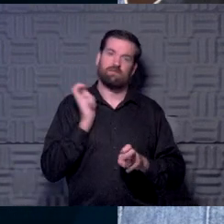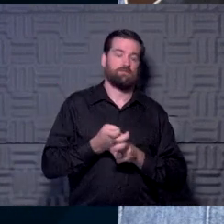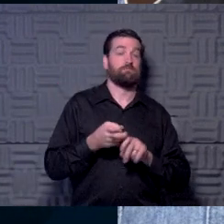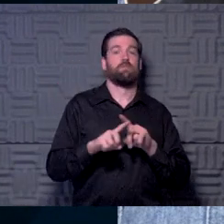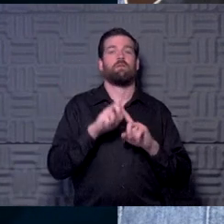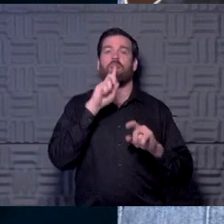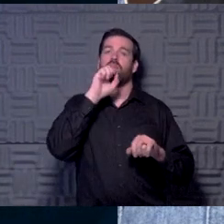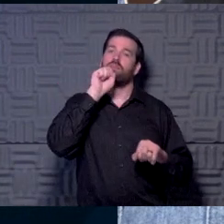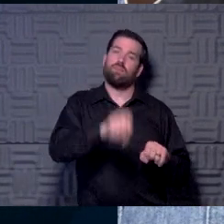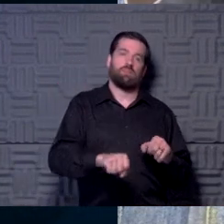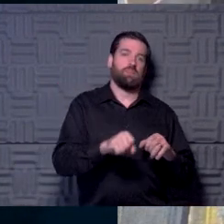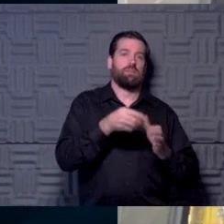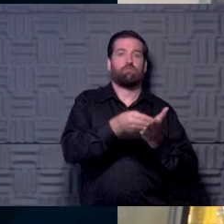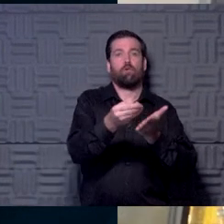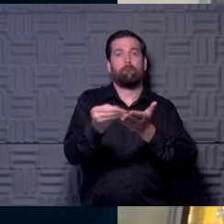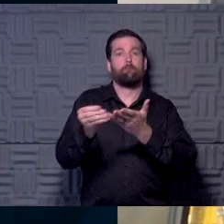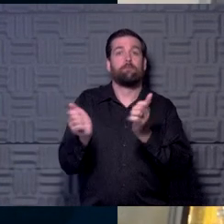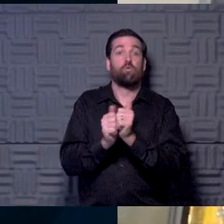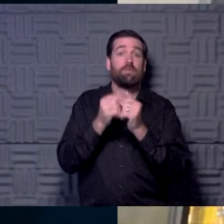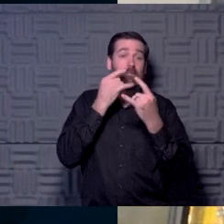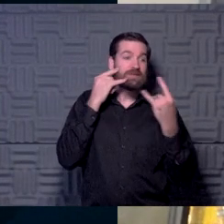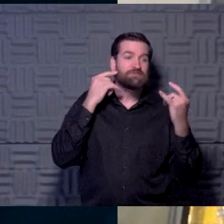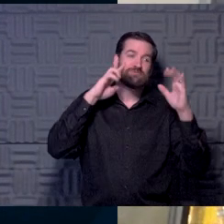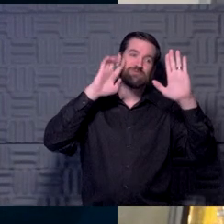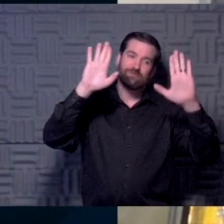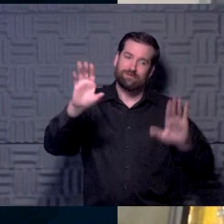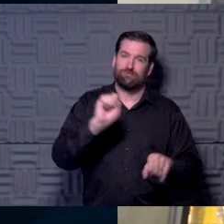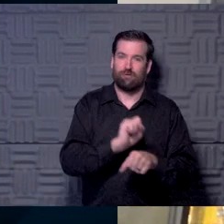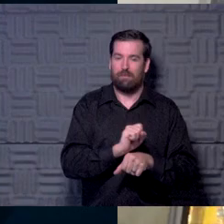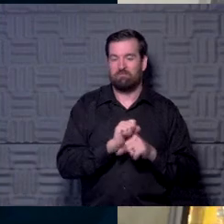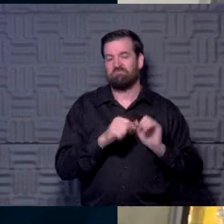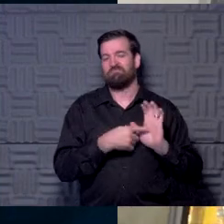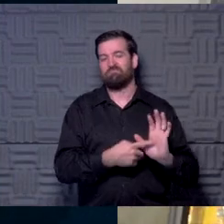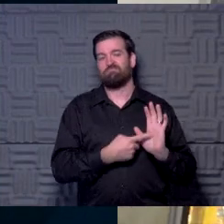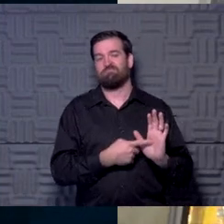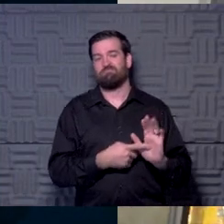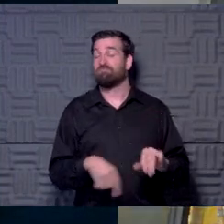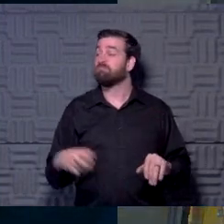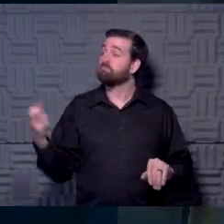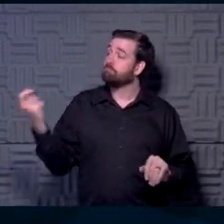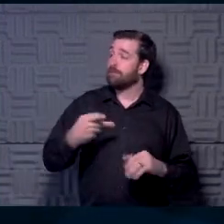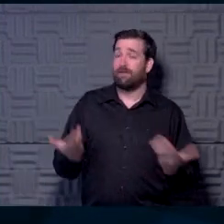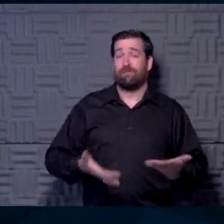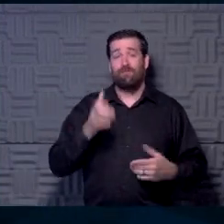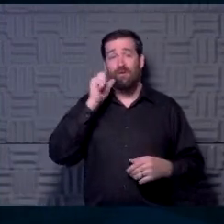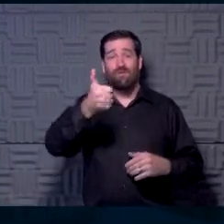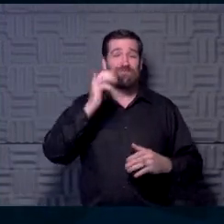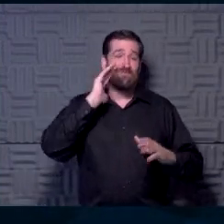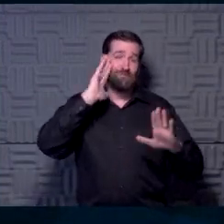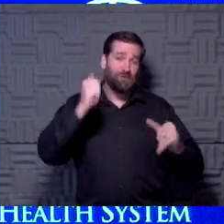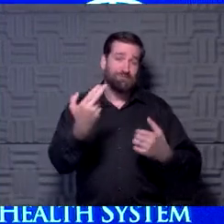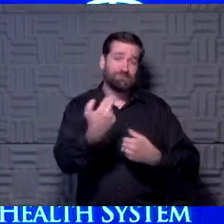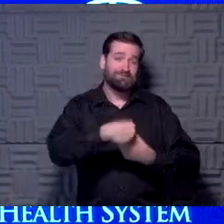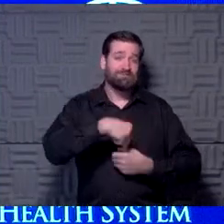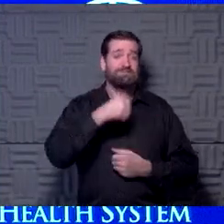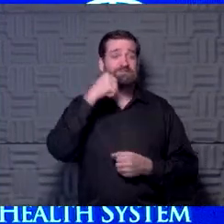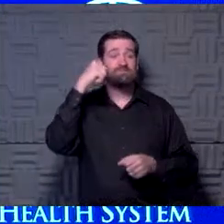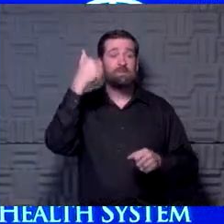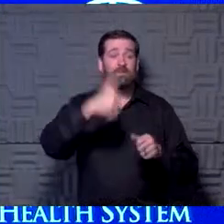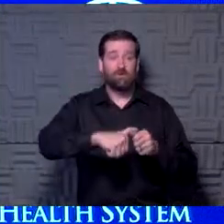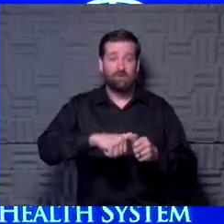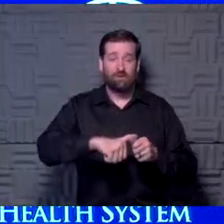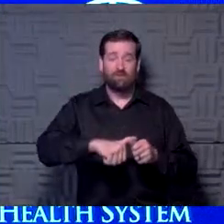shopping with their masks. Great job on the role modeling. Hey, we're back here tomorrow. We hope you're with us and remember